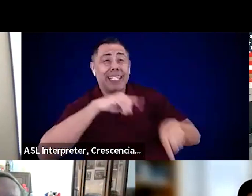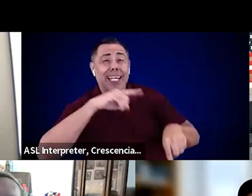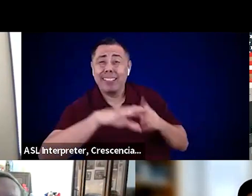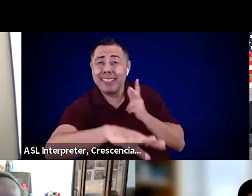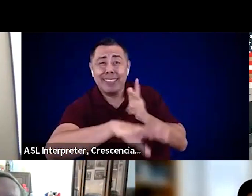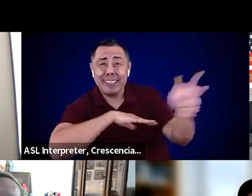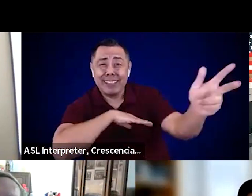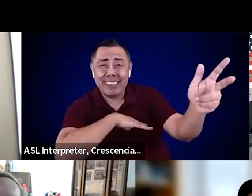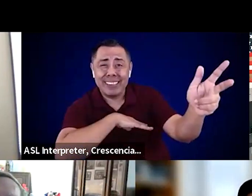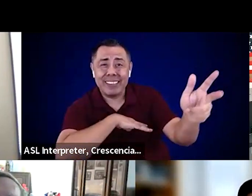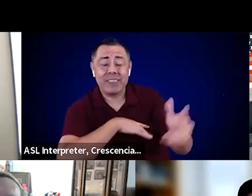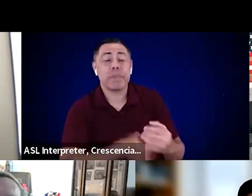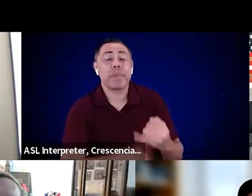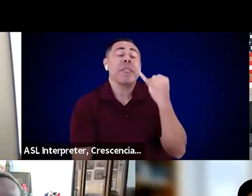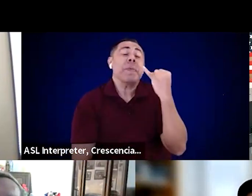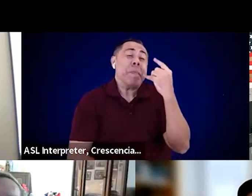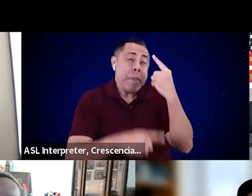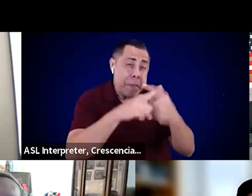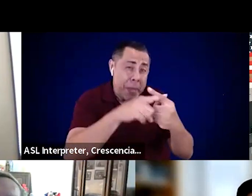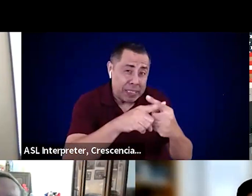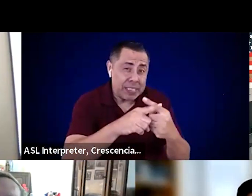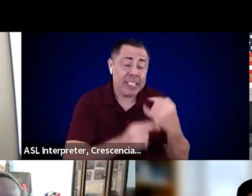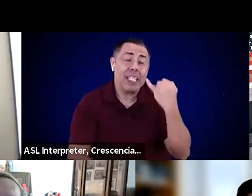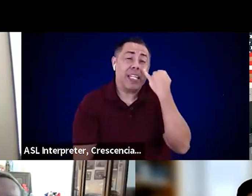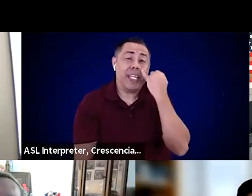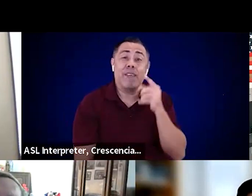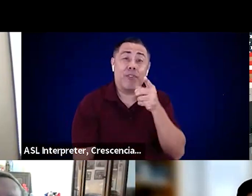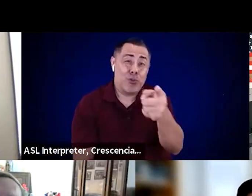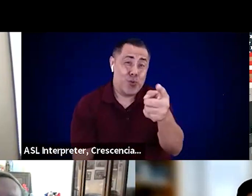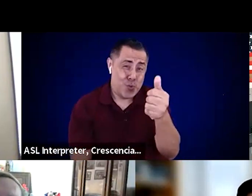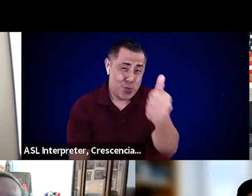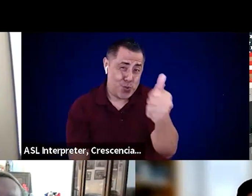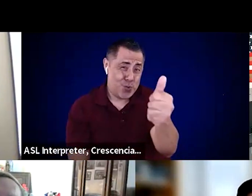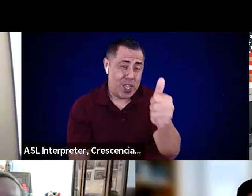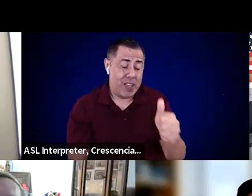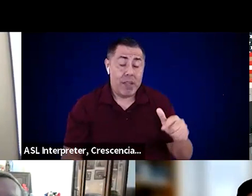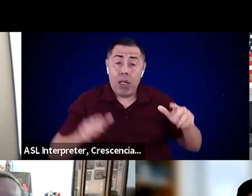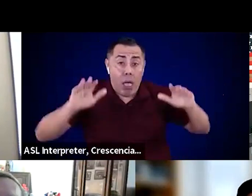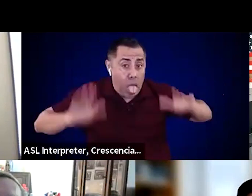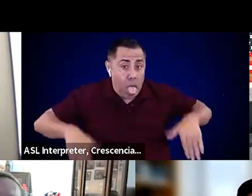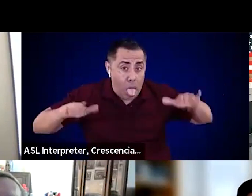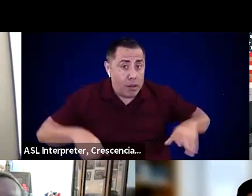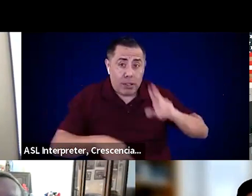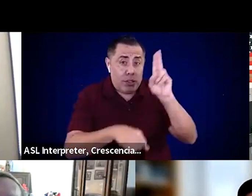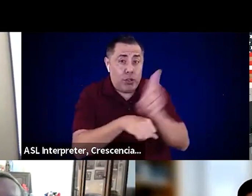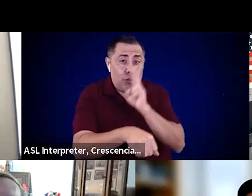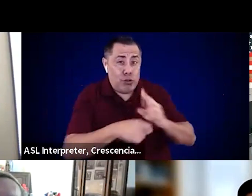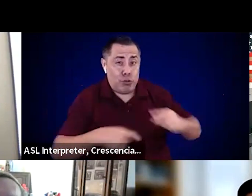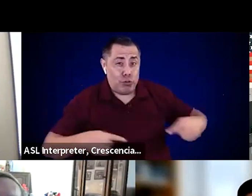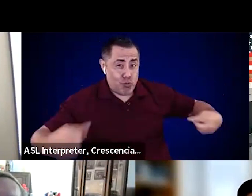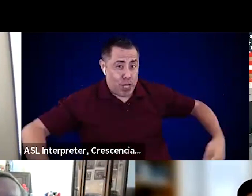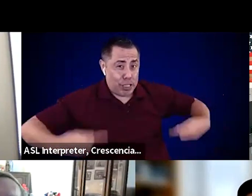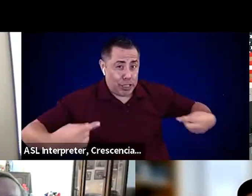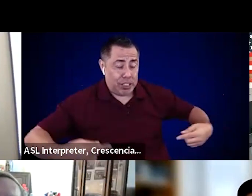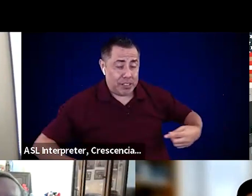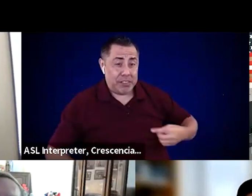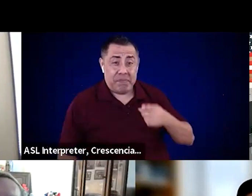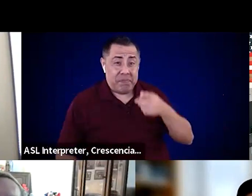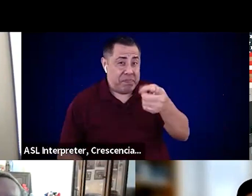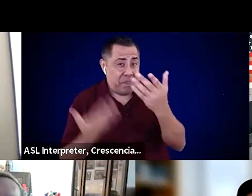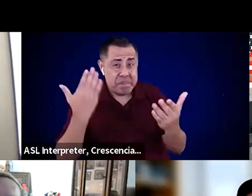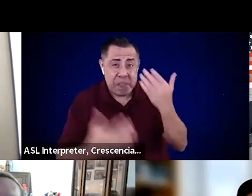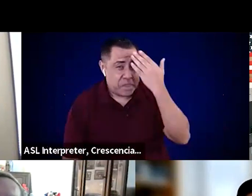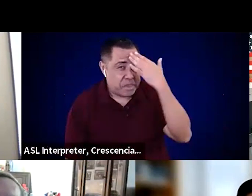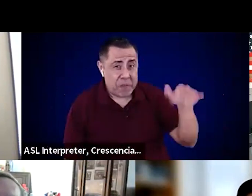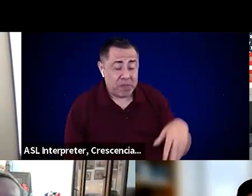you haven't navigated, you know, in a wheelchair before, you might not be aware that even two inches of snow can really